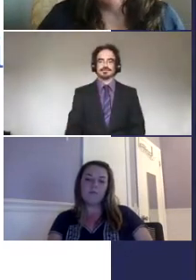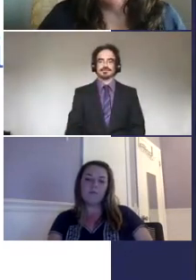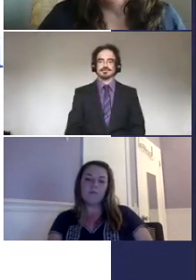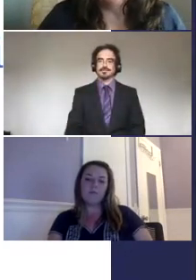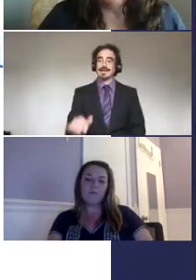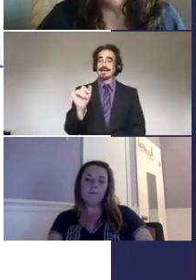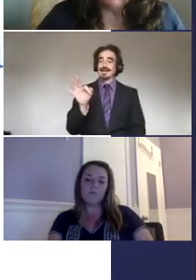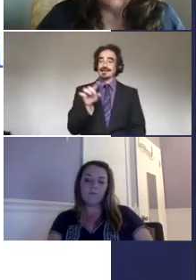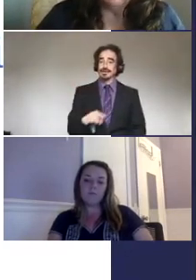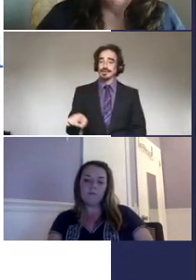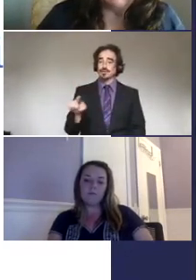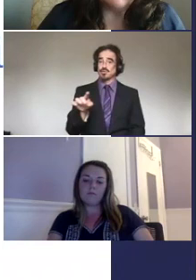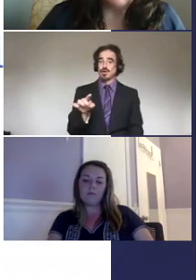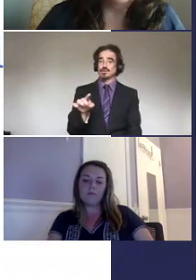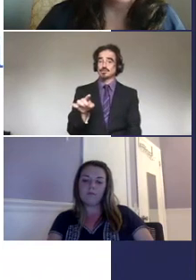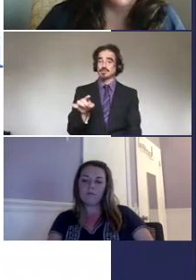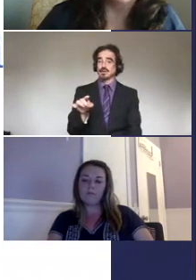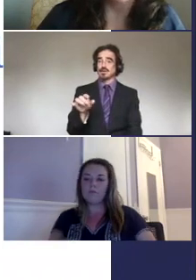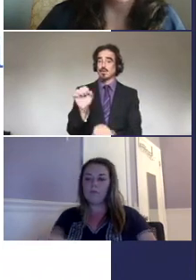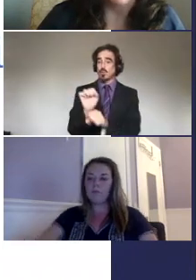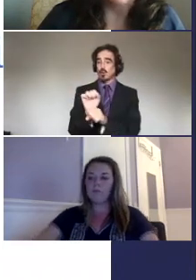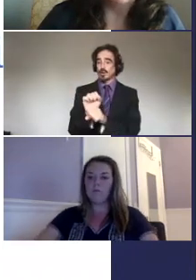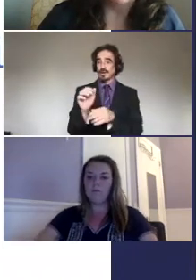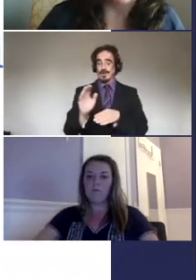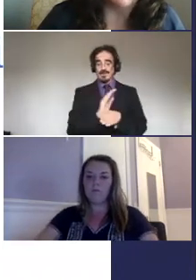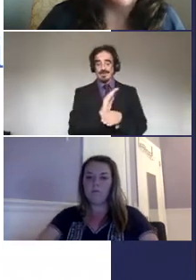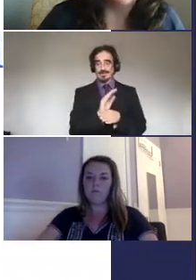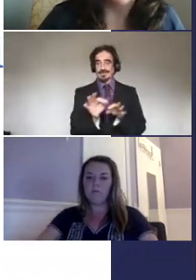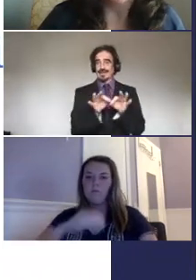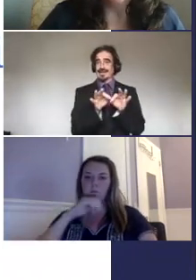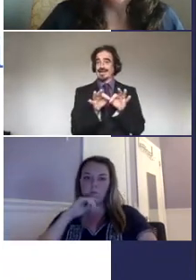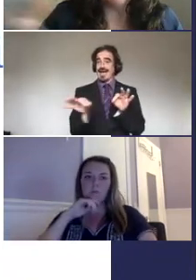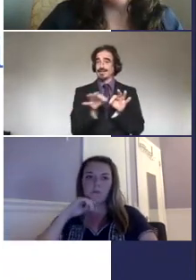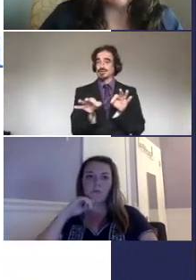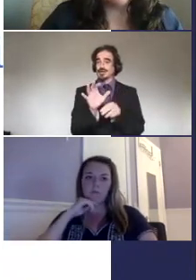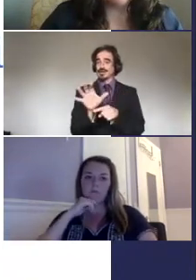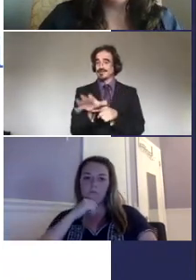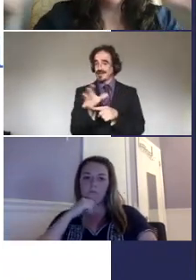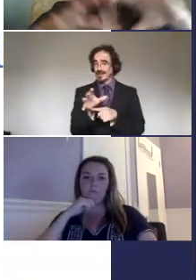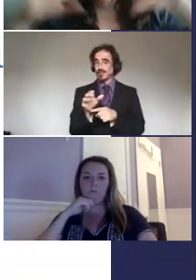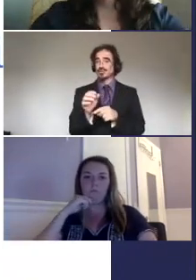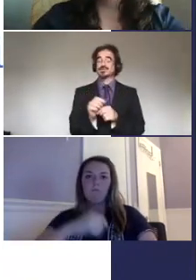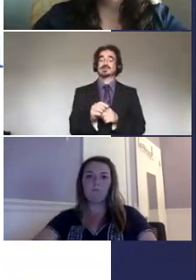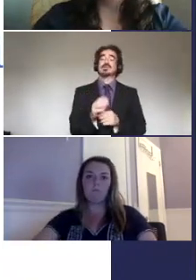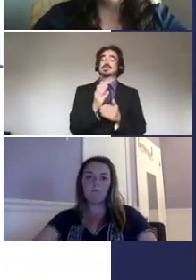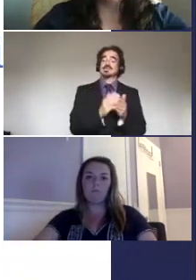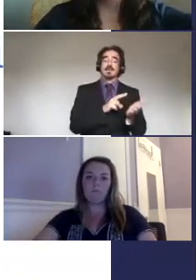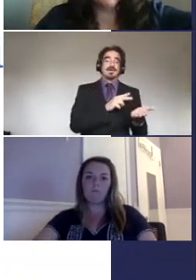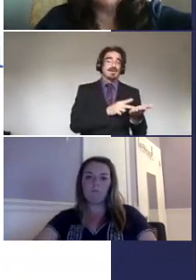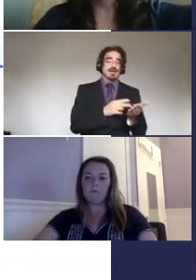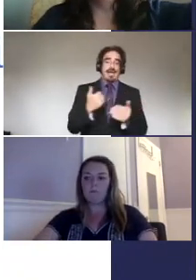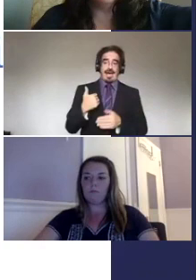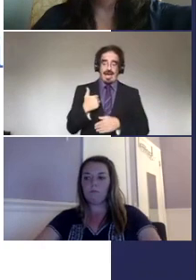the, that are working in businesses, captioning your videos for the clients, some veterinary practices have, um,